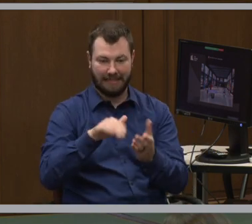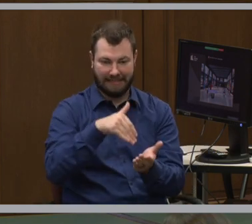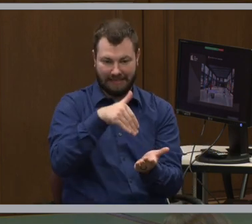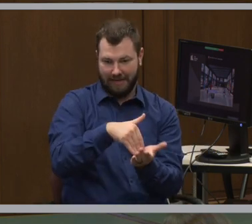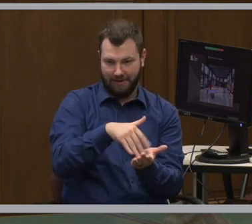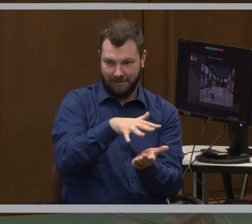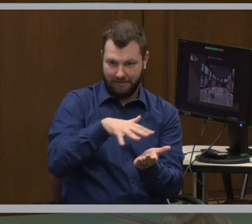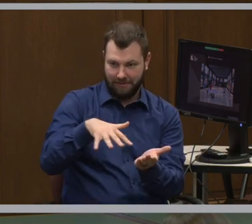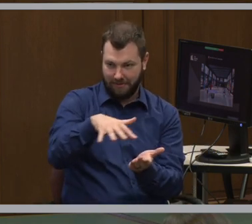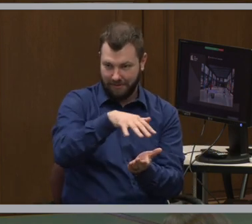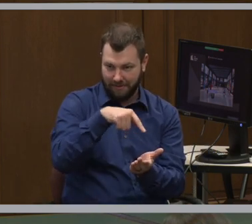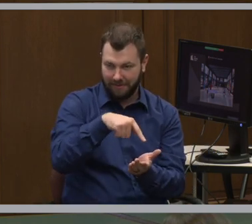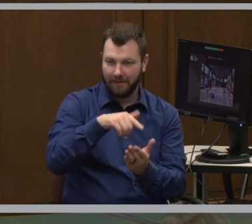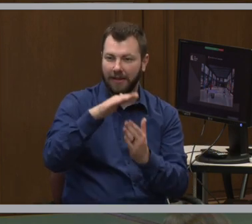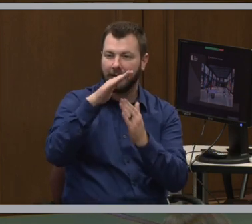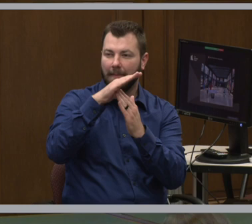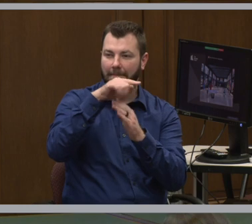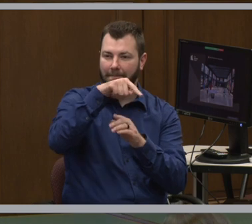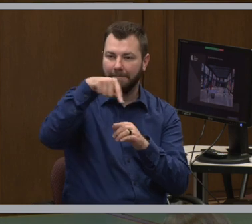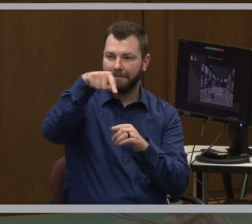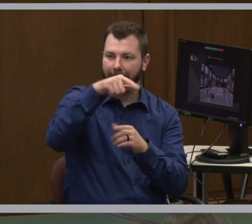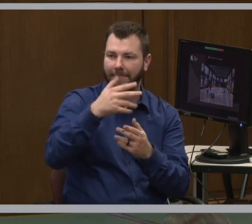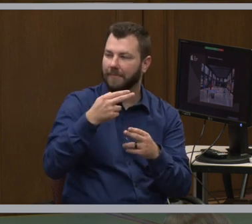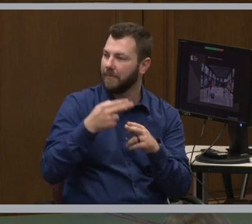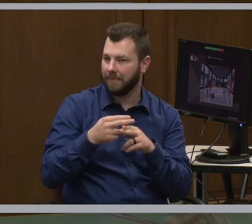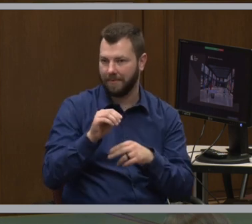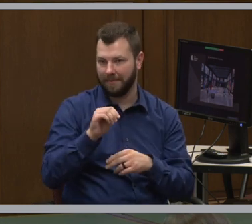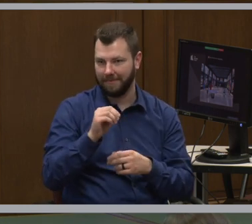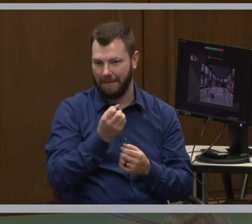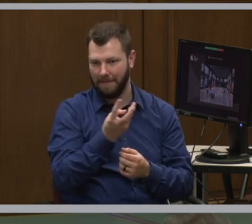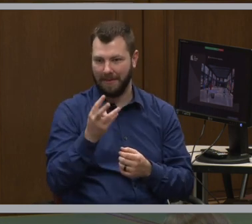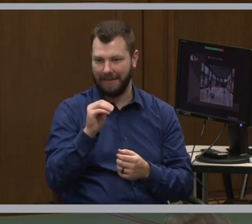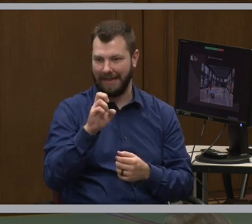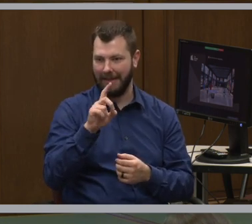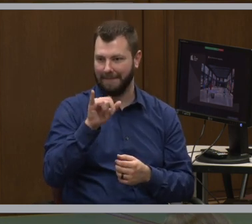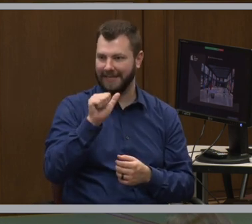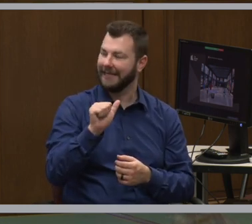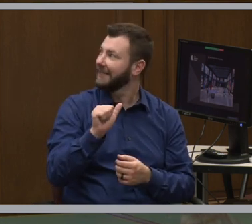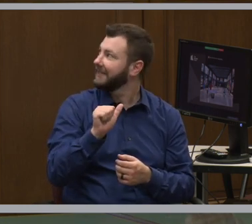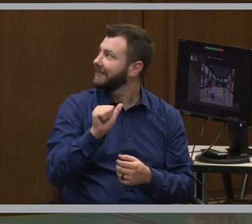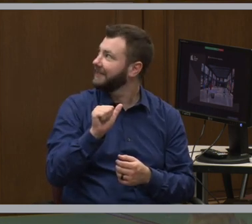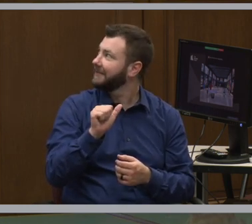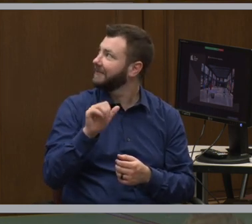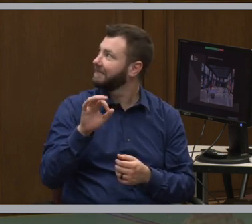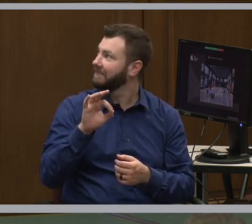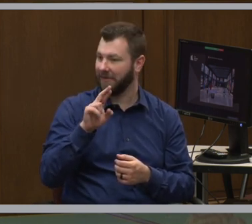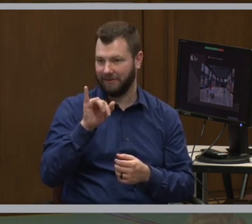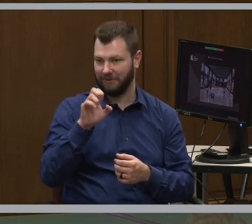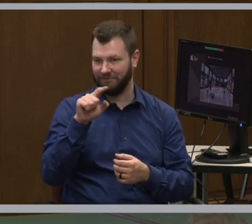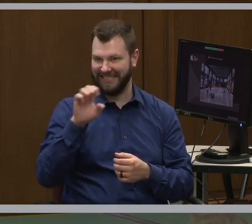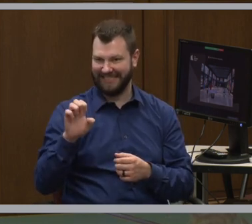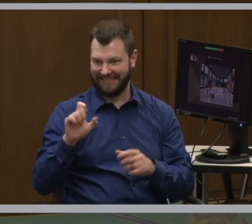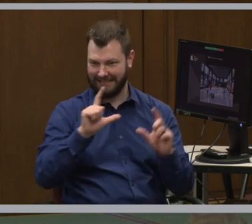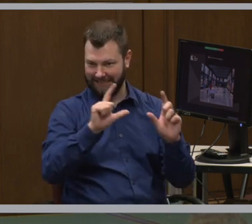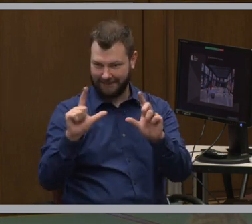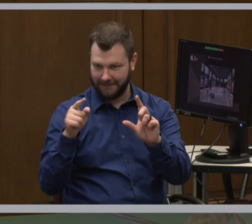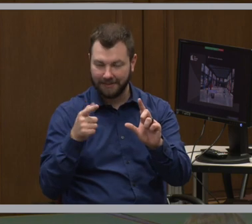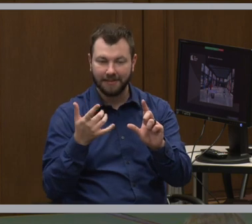part at the very top is what we've called the multimedia freeze, and this functions in different ways.